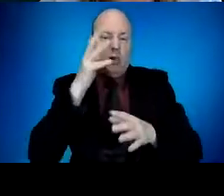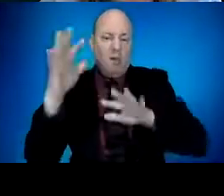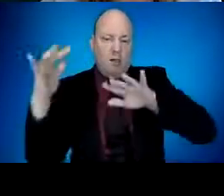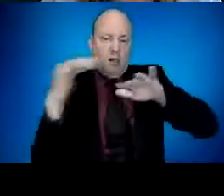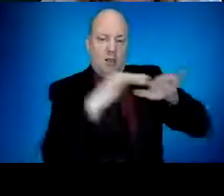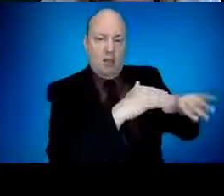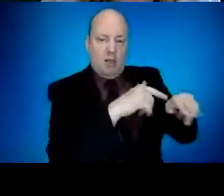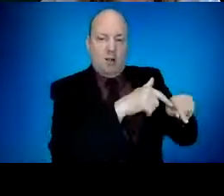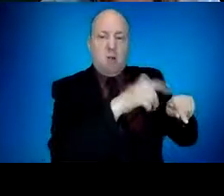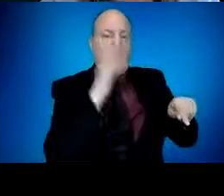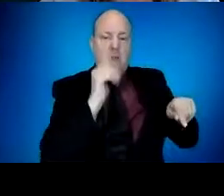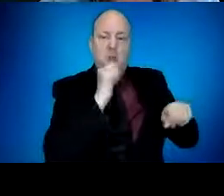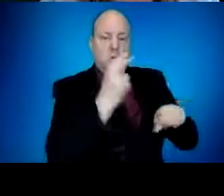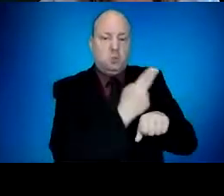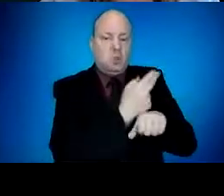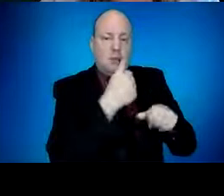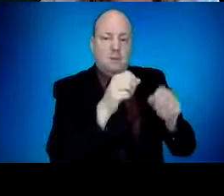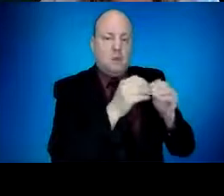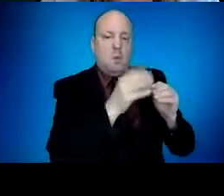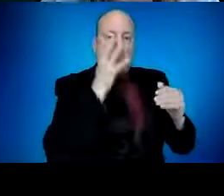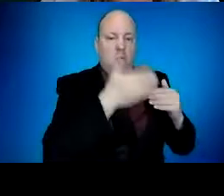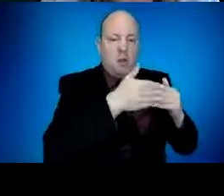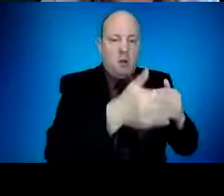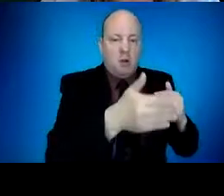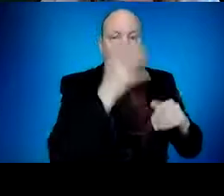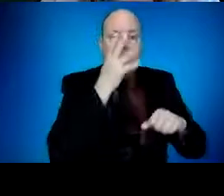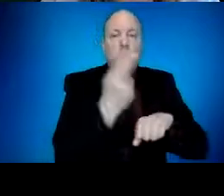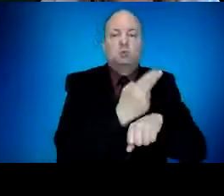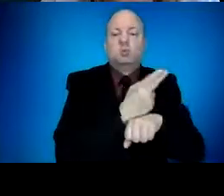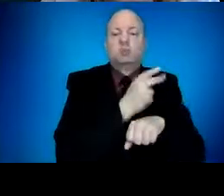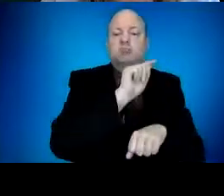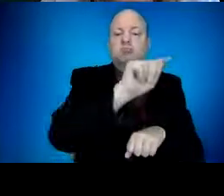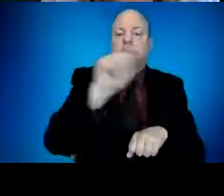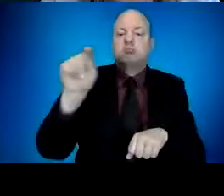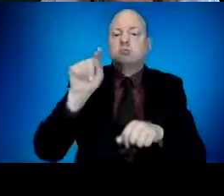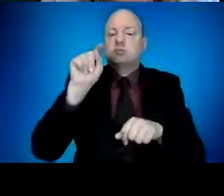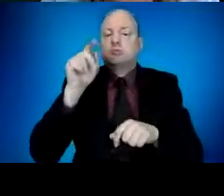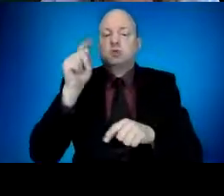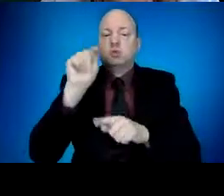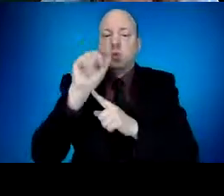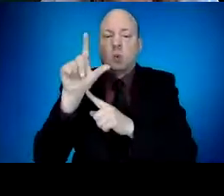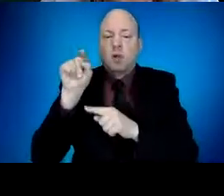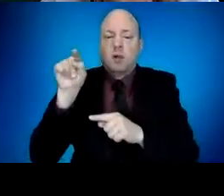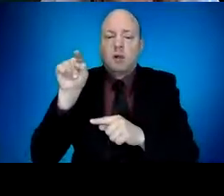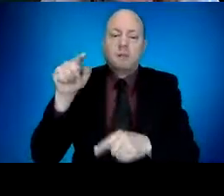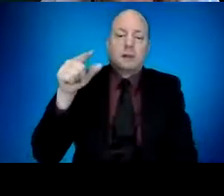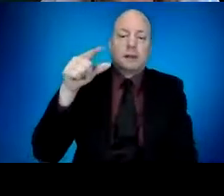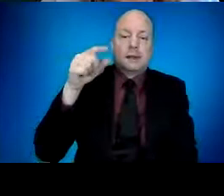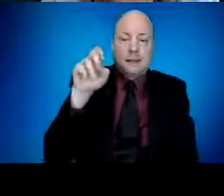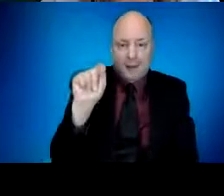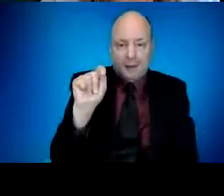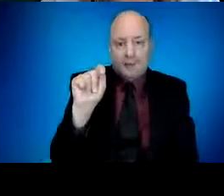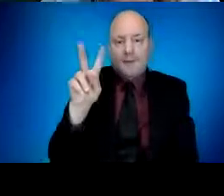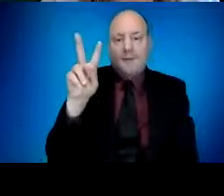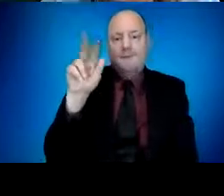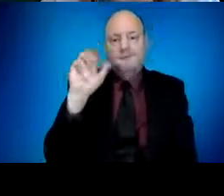through the get vaccinated Oregon tool, which also can be found at the COVID vaccine.oregon.gov website. Second, beginning Friday,